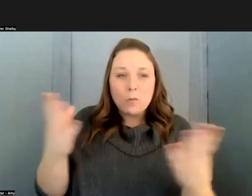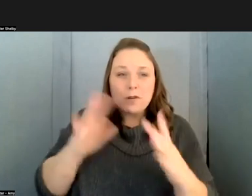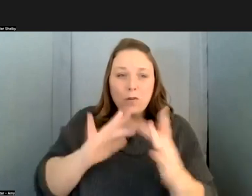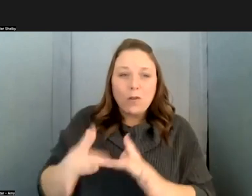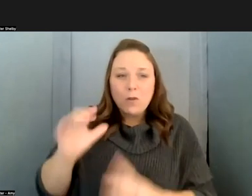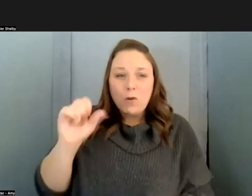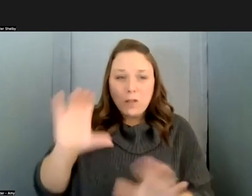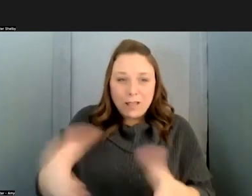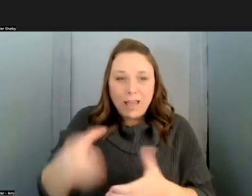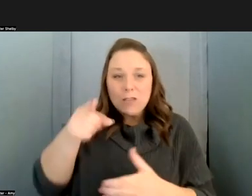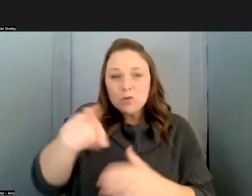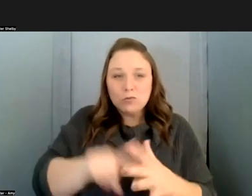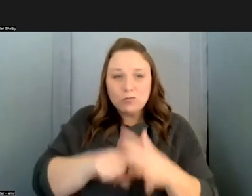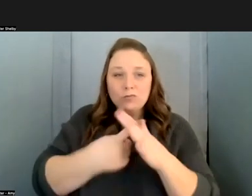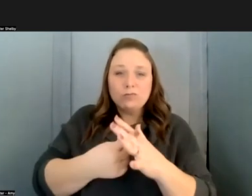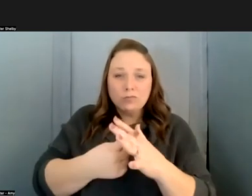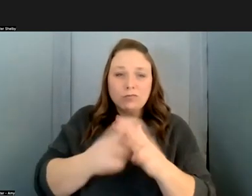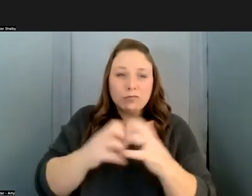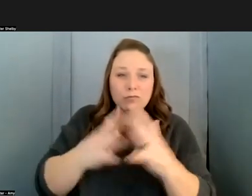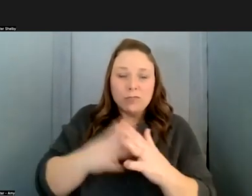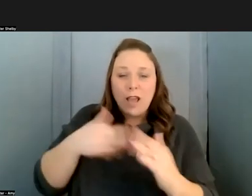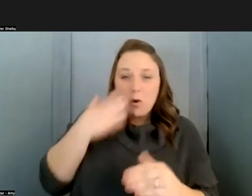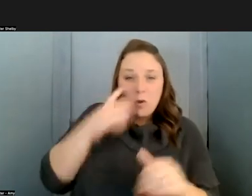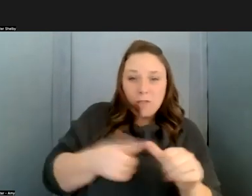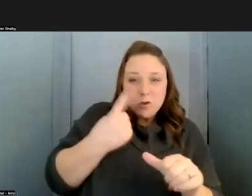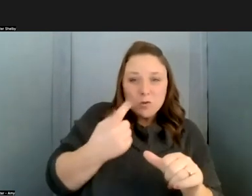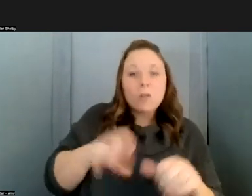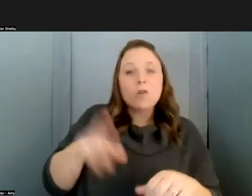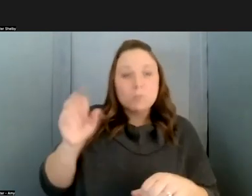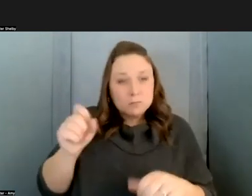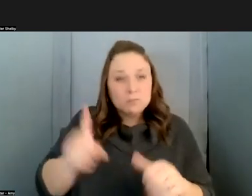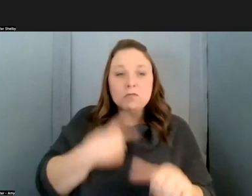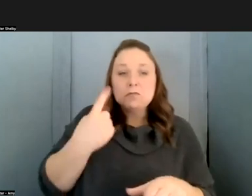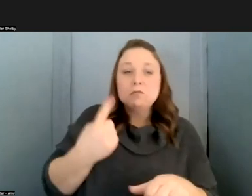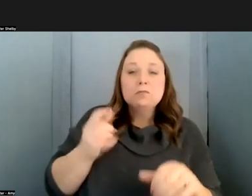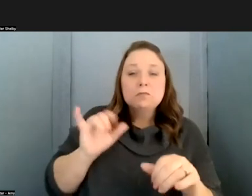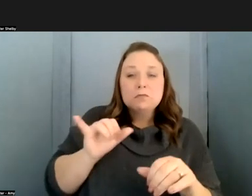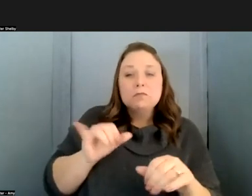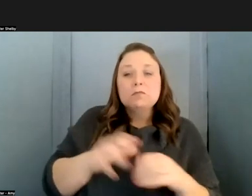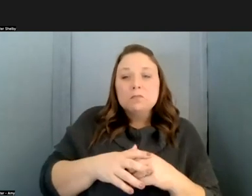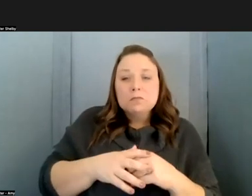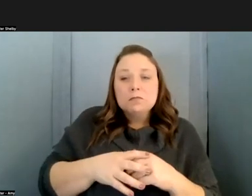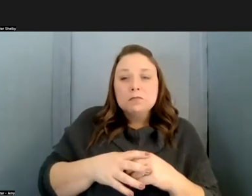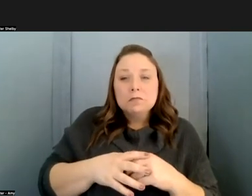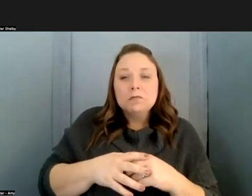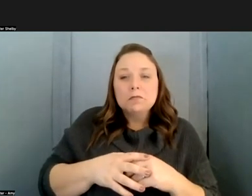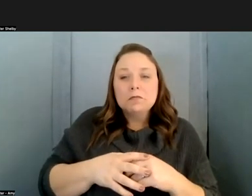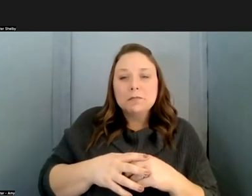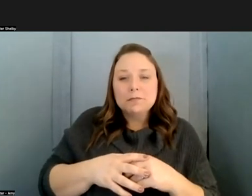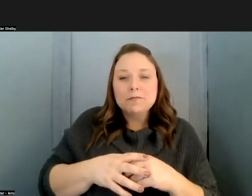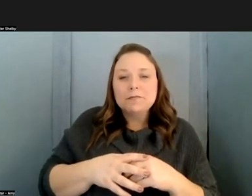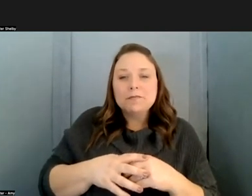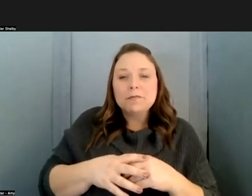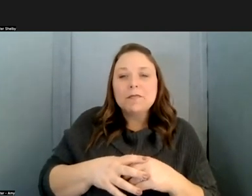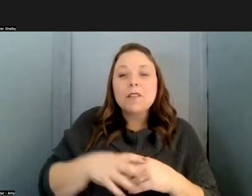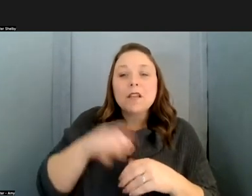originator i don't know if you're on the first one or not stephen but you definitely up there it looks like the first one and um you